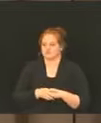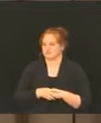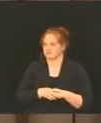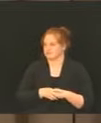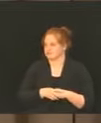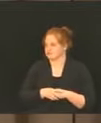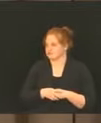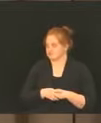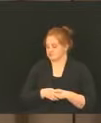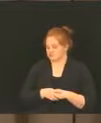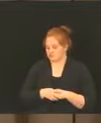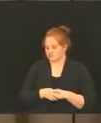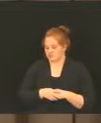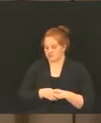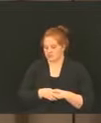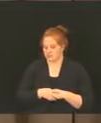questions.